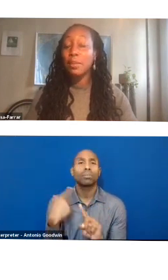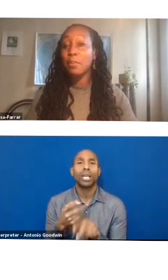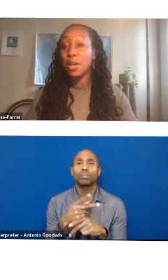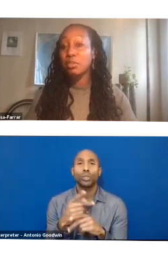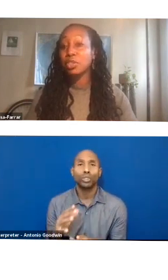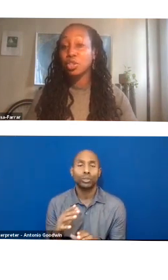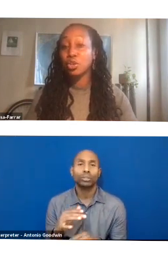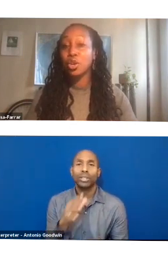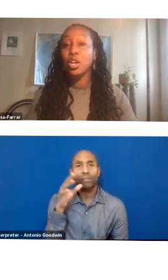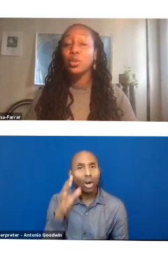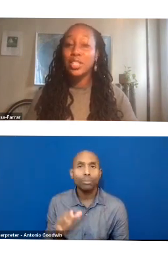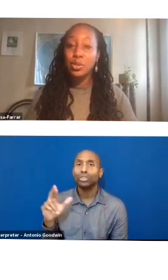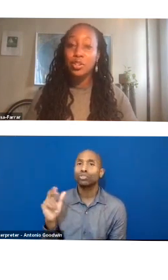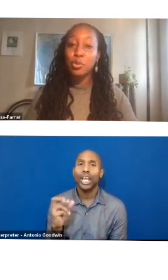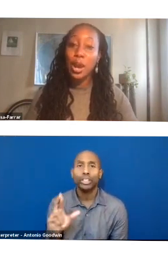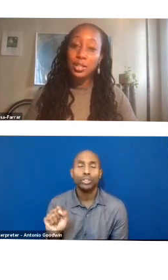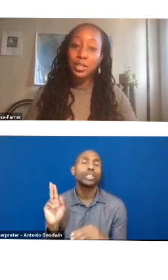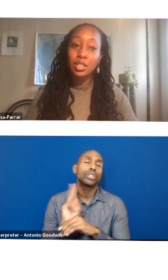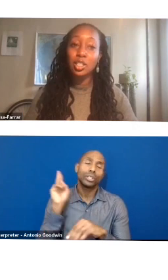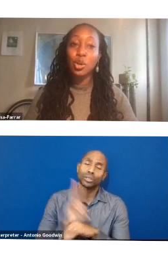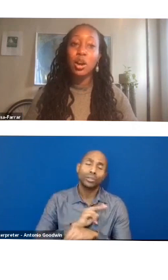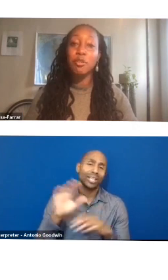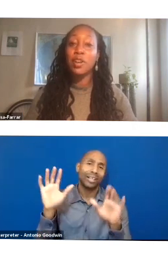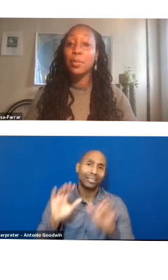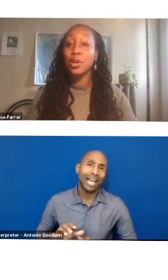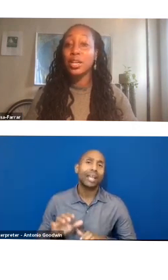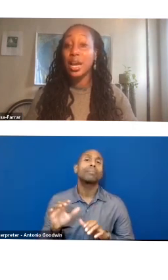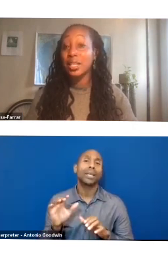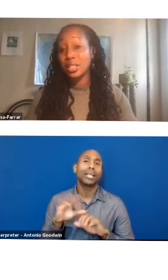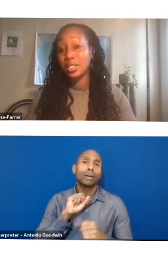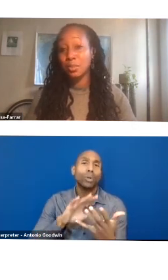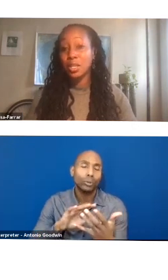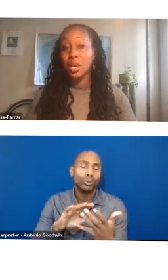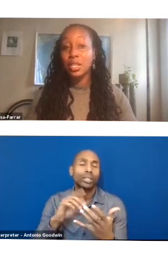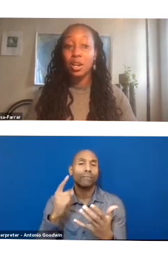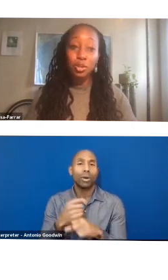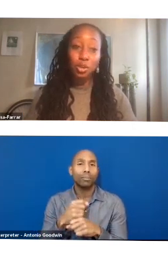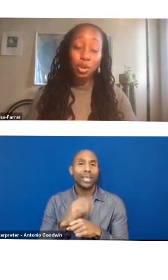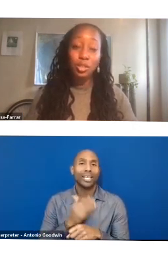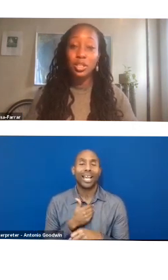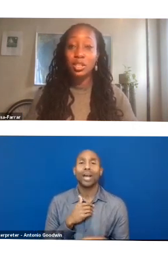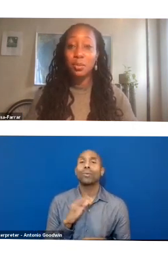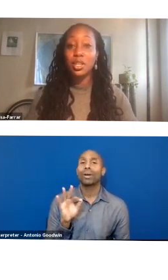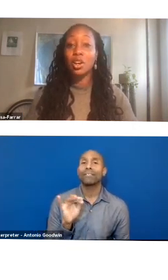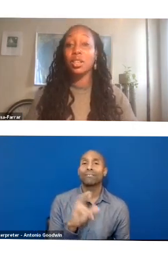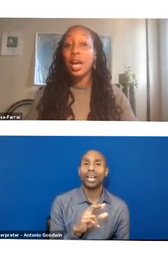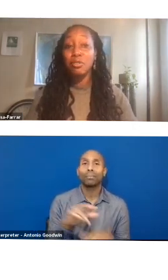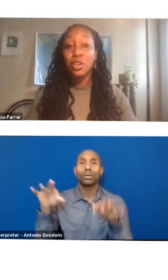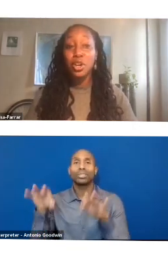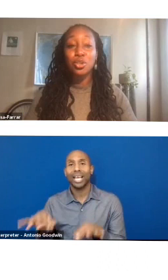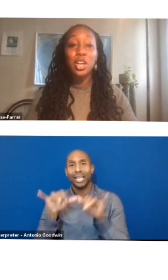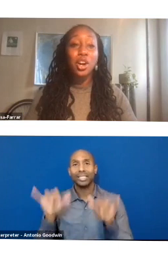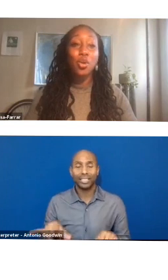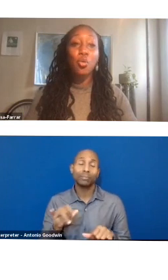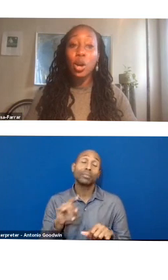use climate beneficial regenerative practices to create our fiber and dye systems that undergird the systems in our